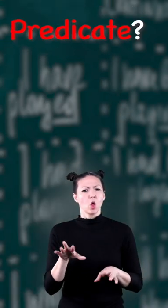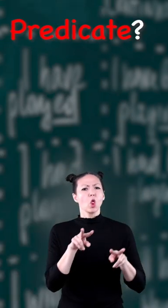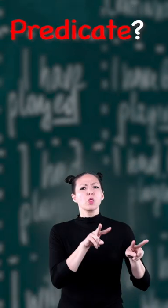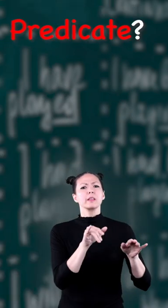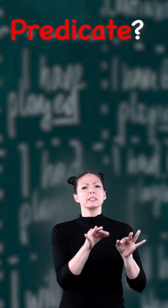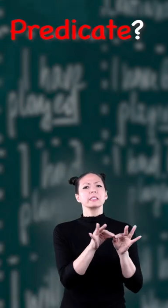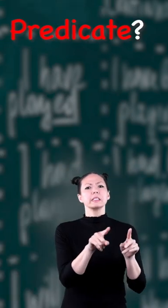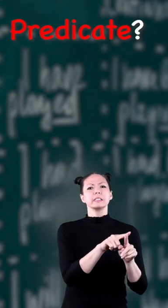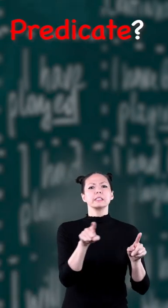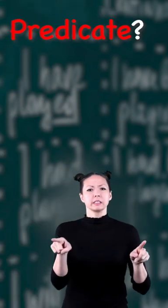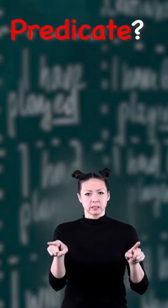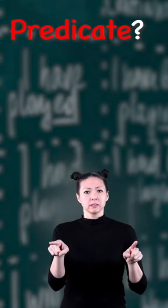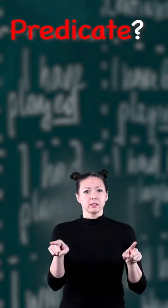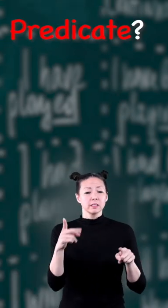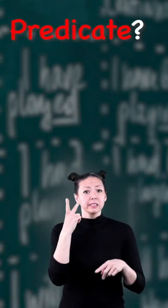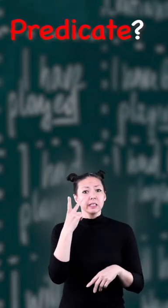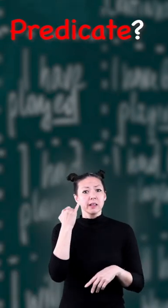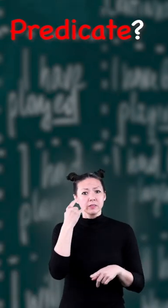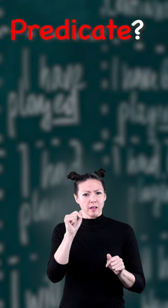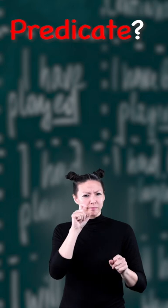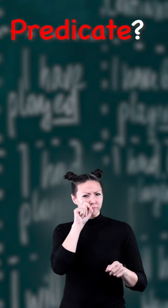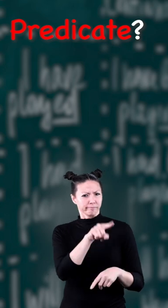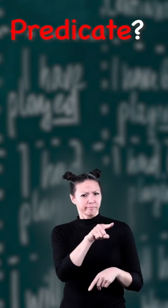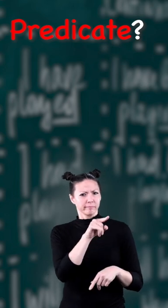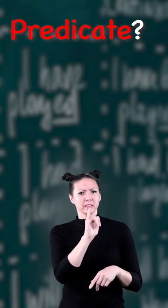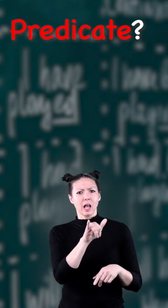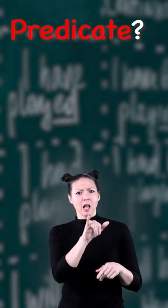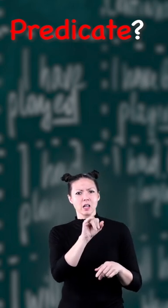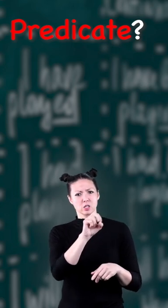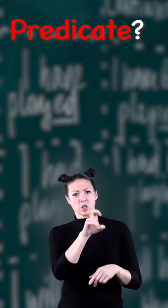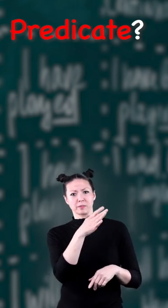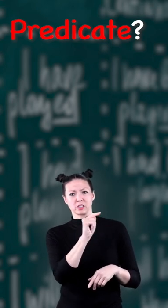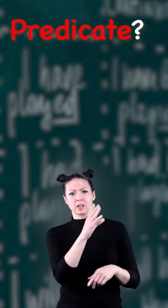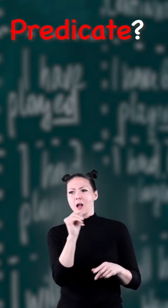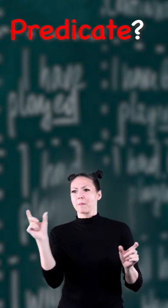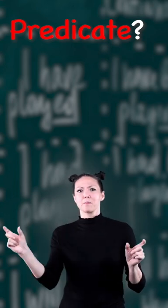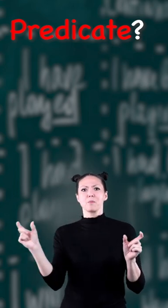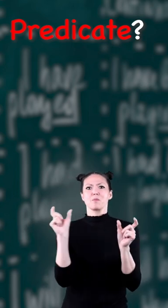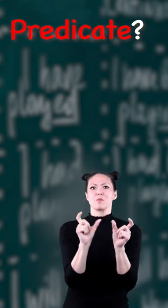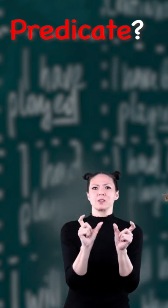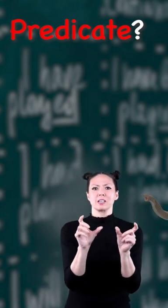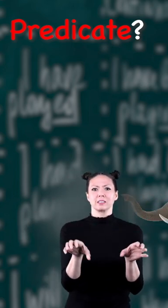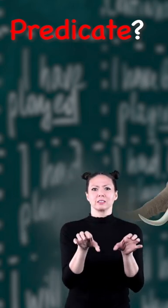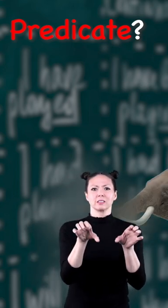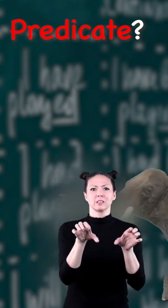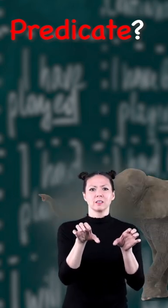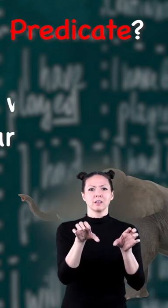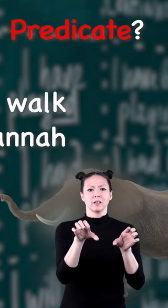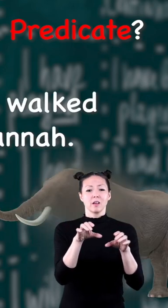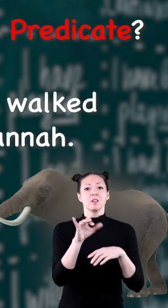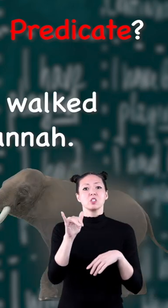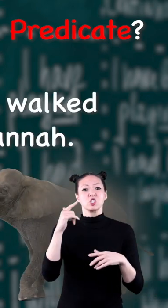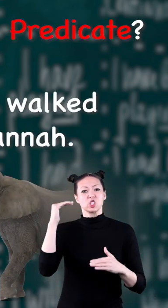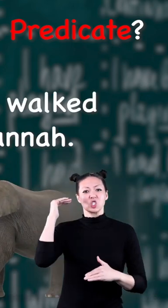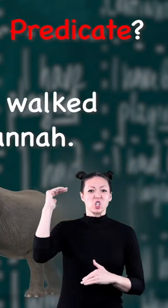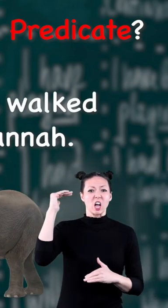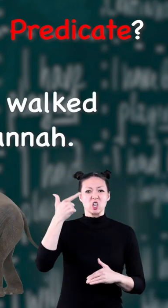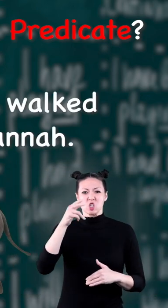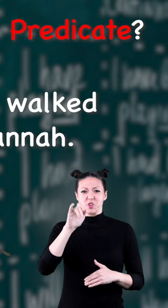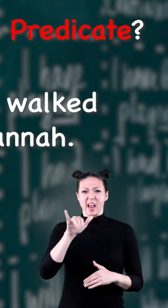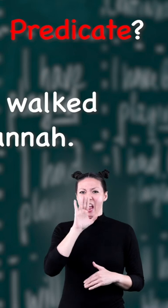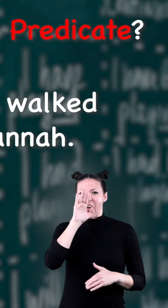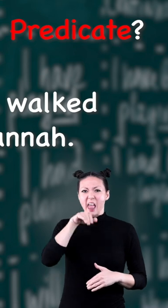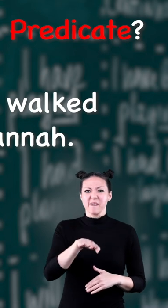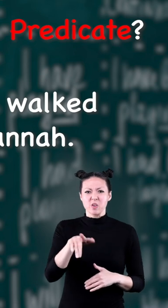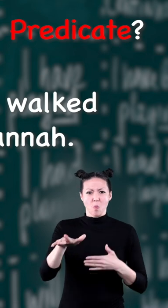take a look at this sentence and see if you can spot the subject and predicate the giant gray elephant